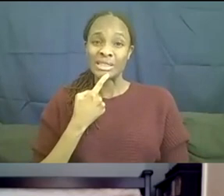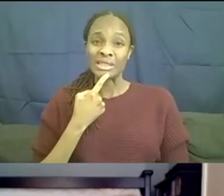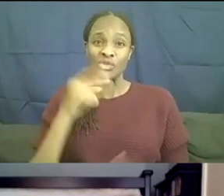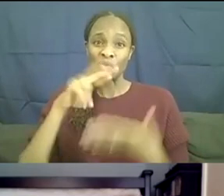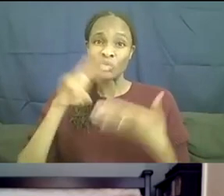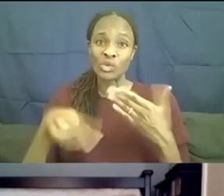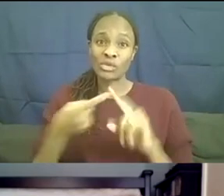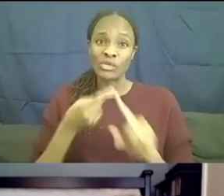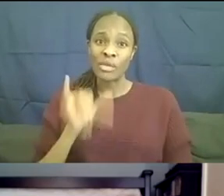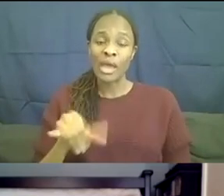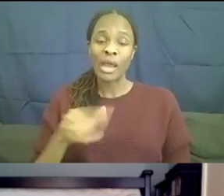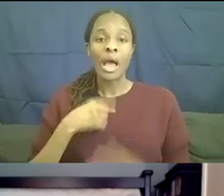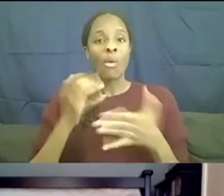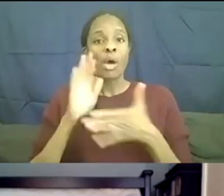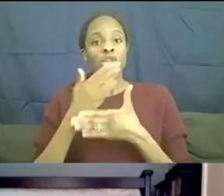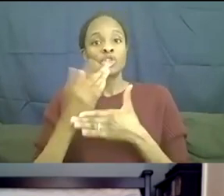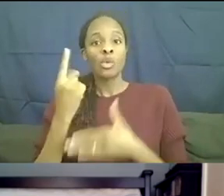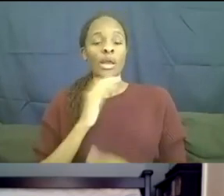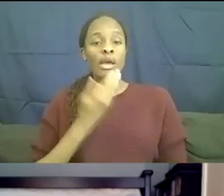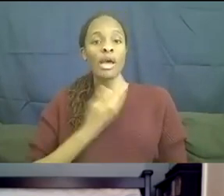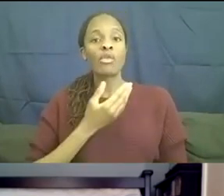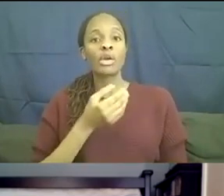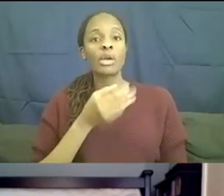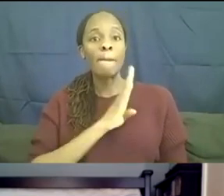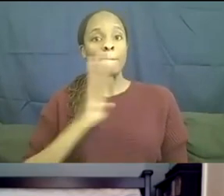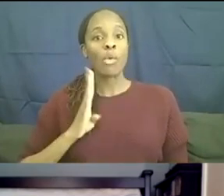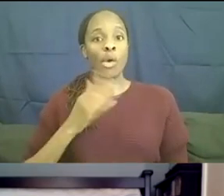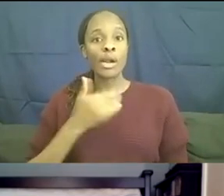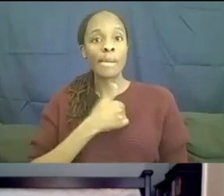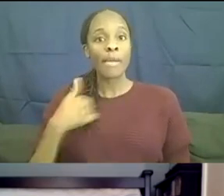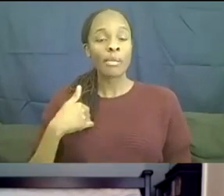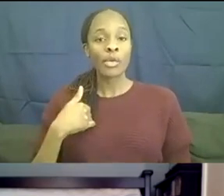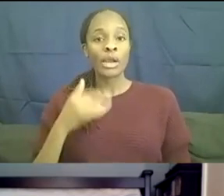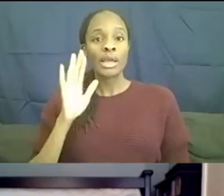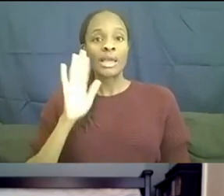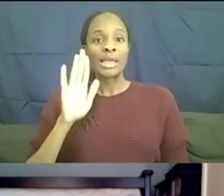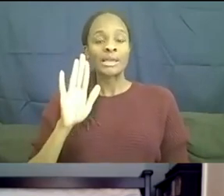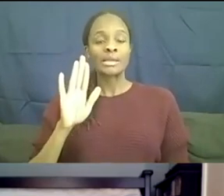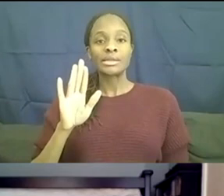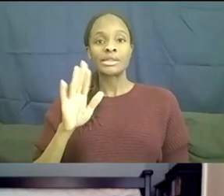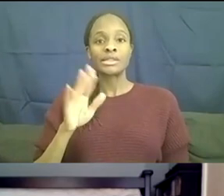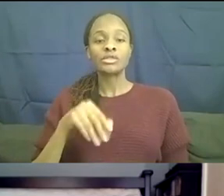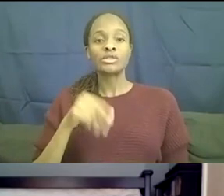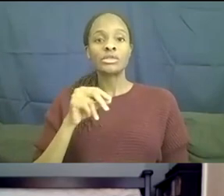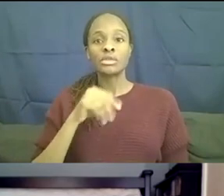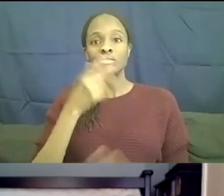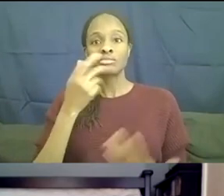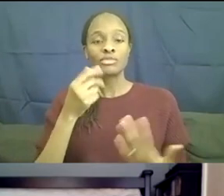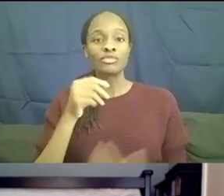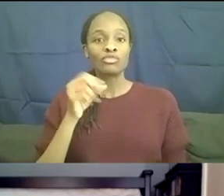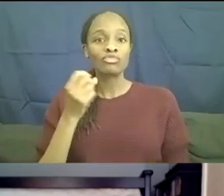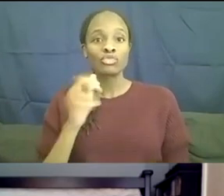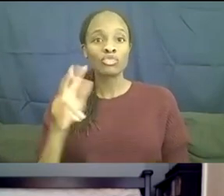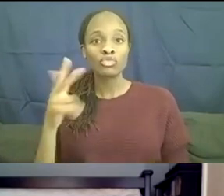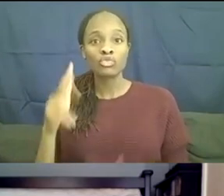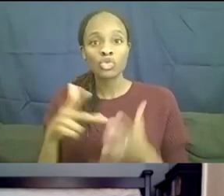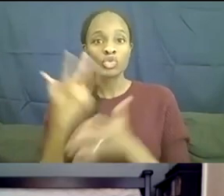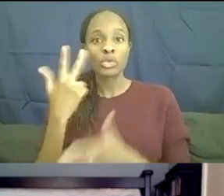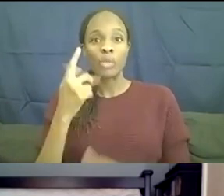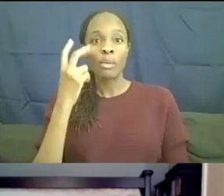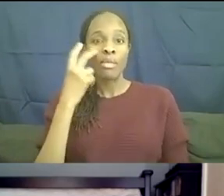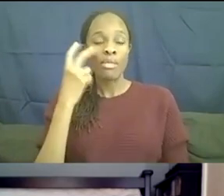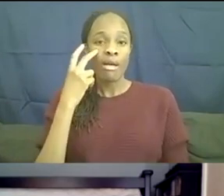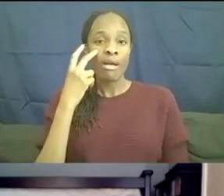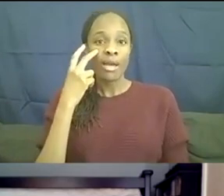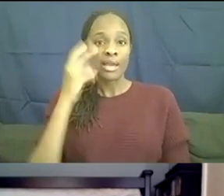one of our board members, Ole Cantos, his 20-year-old triplet blind sons, currently all of them are battling COVID-19.